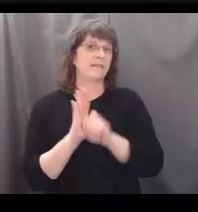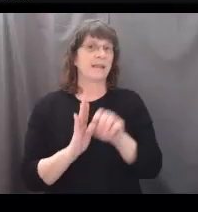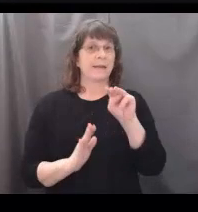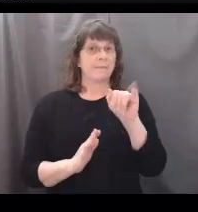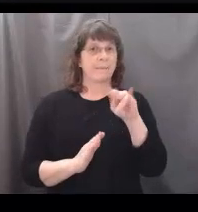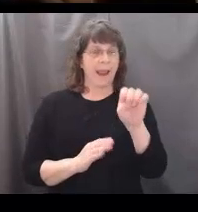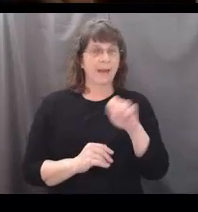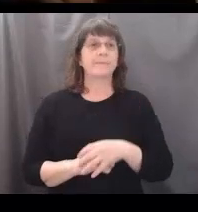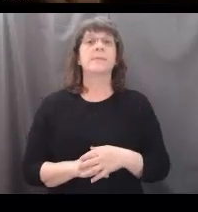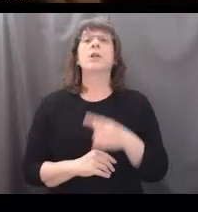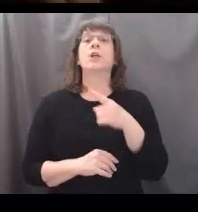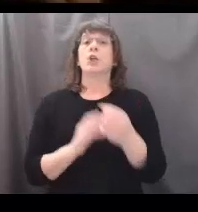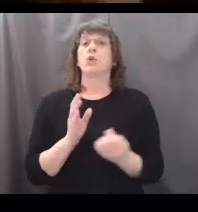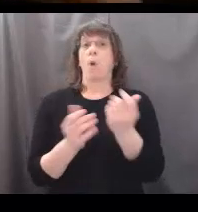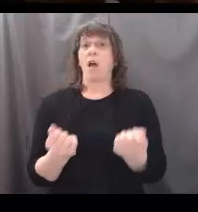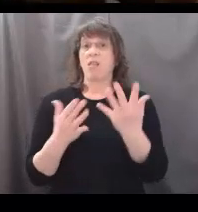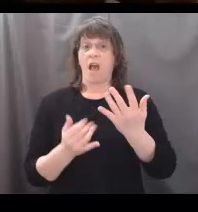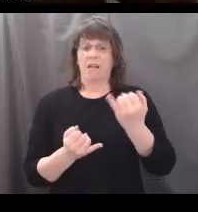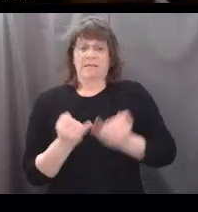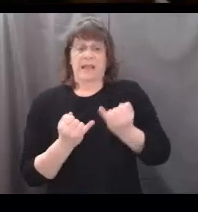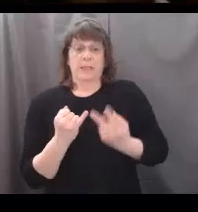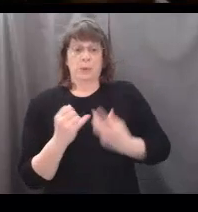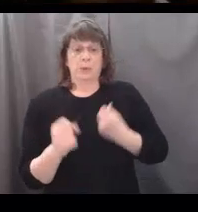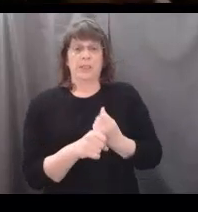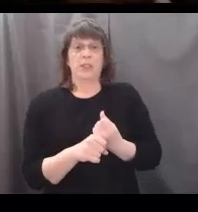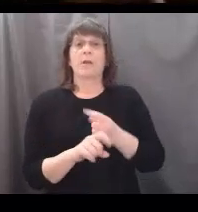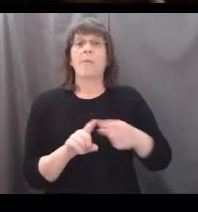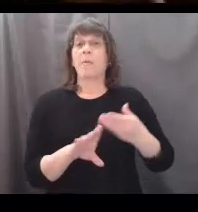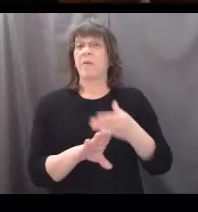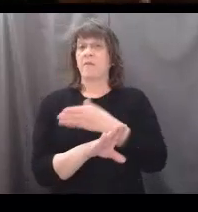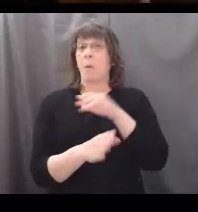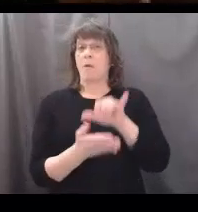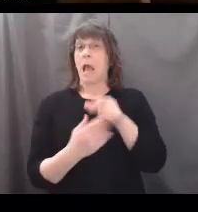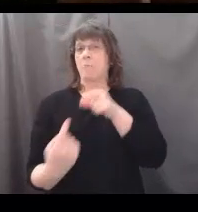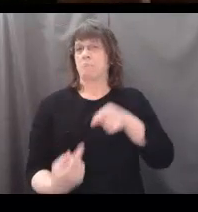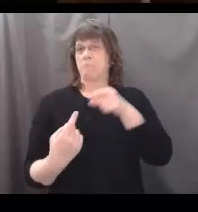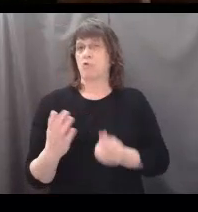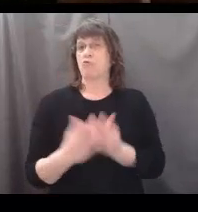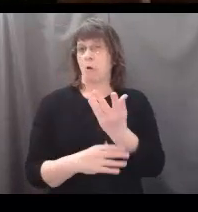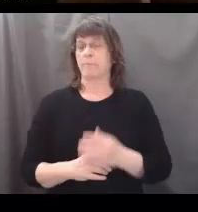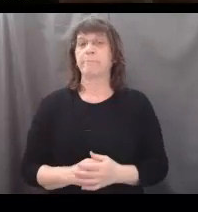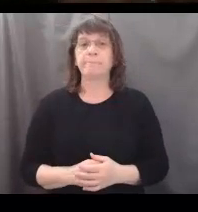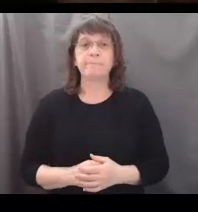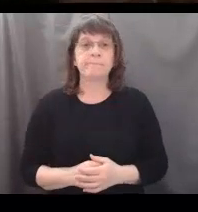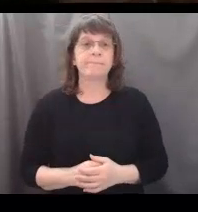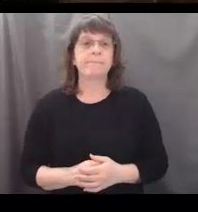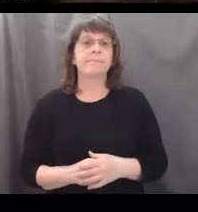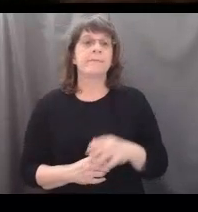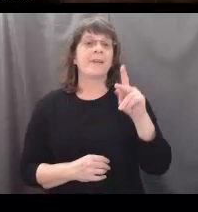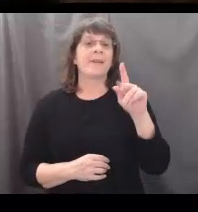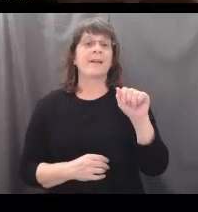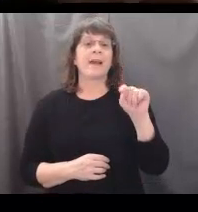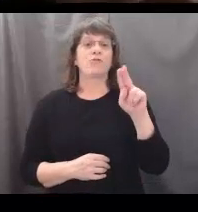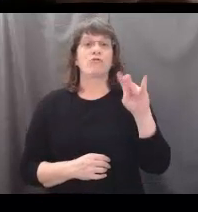during the last two years and had trouble growing about 10 years ago. Katrina grew